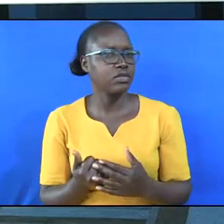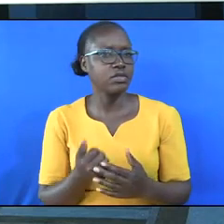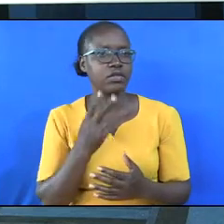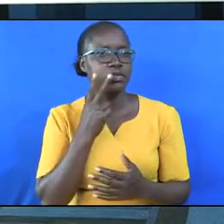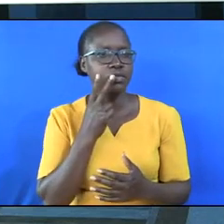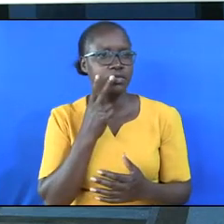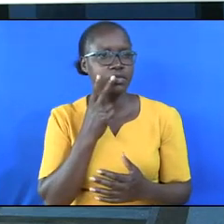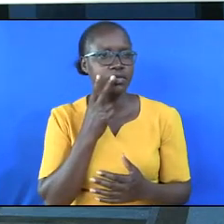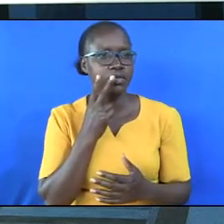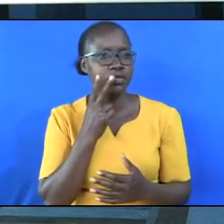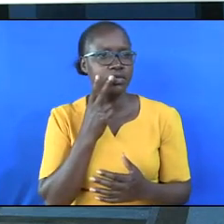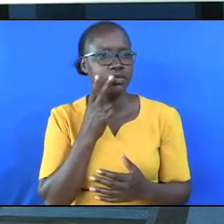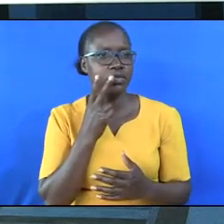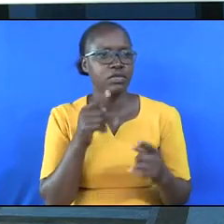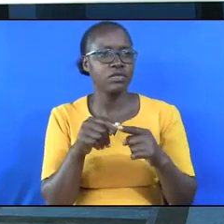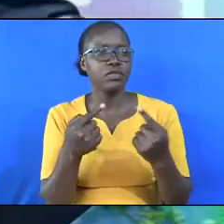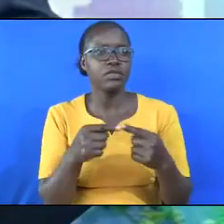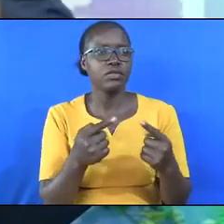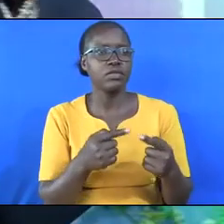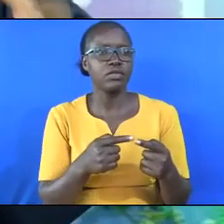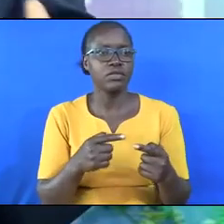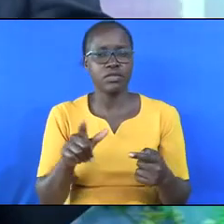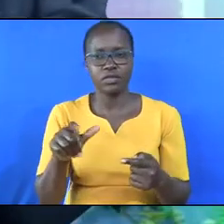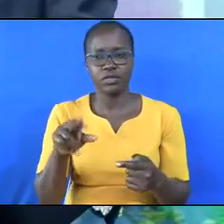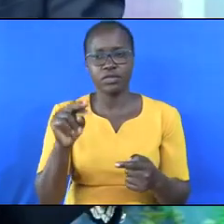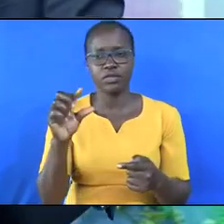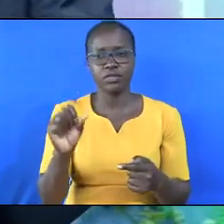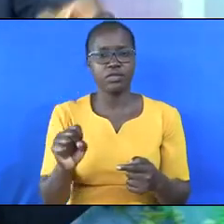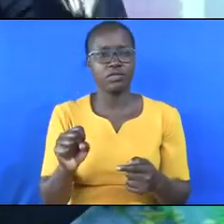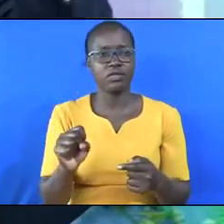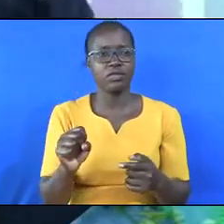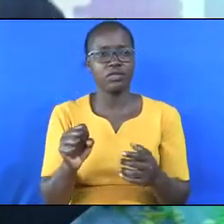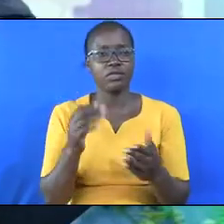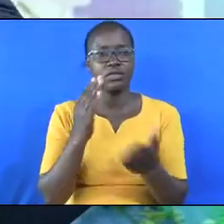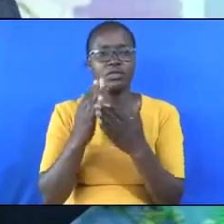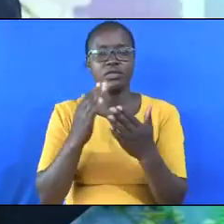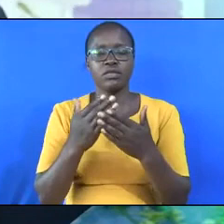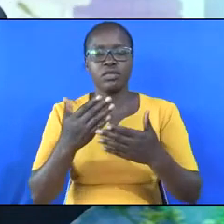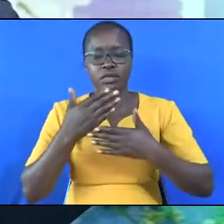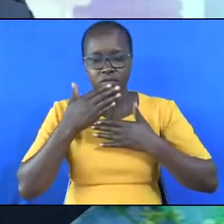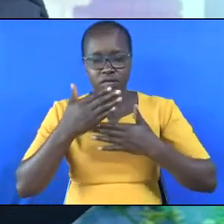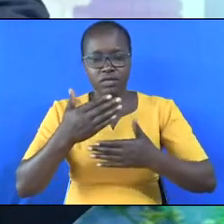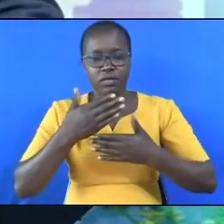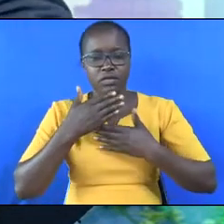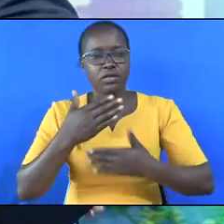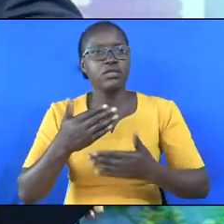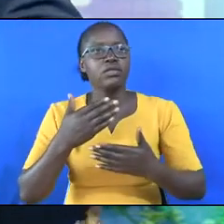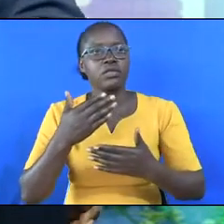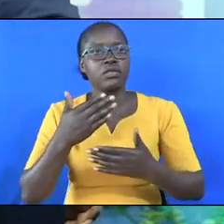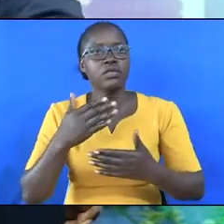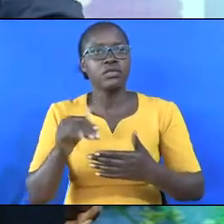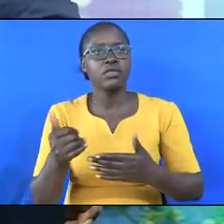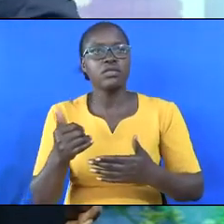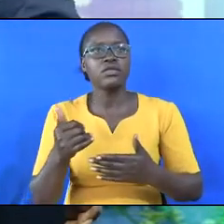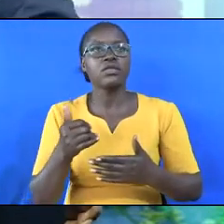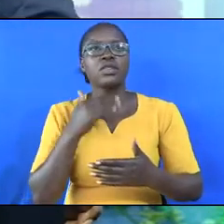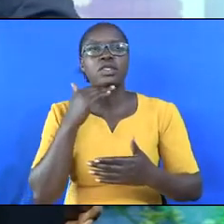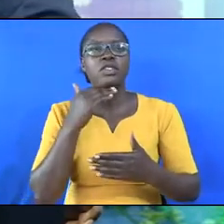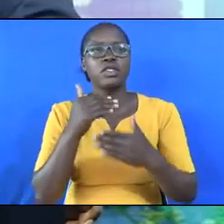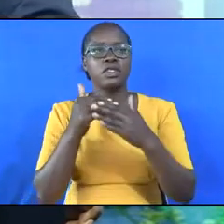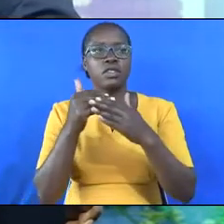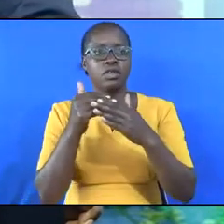Smoking will burn up your lungs and stop you from breathing. Many people have died prematurely because of lung cancers.